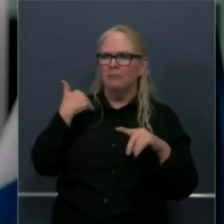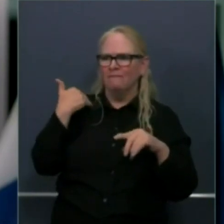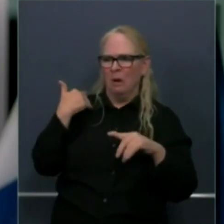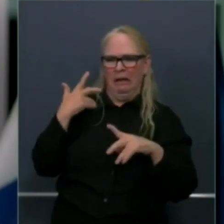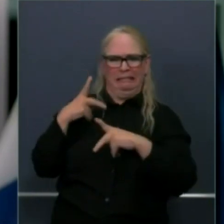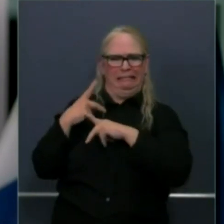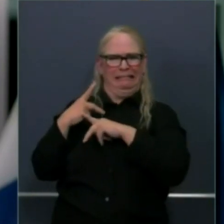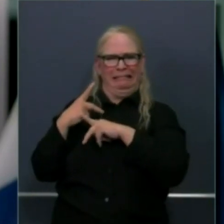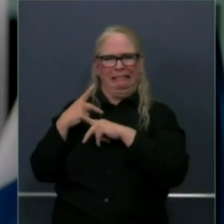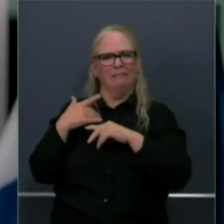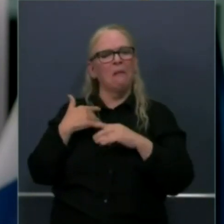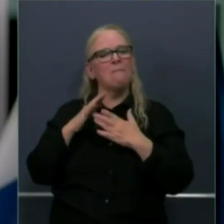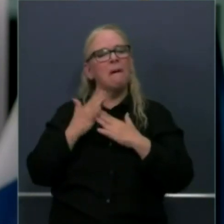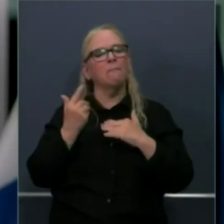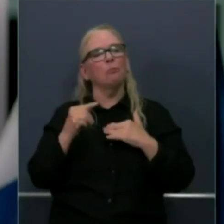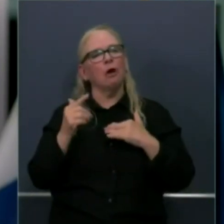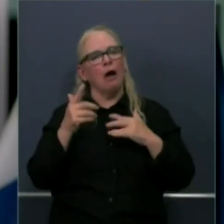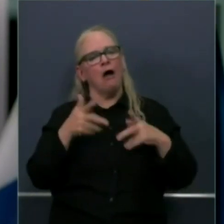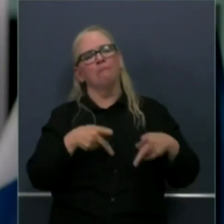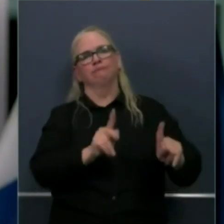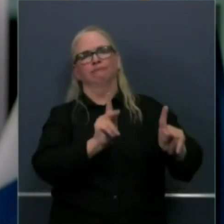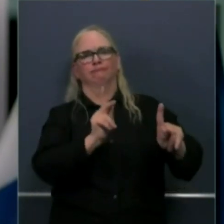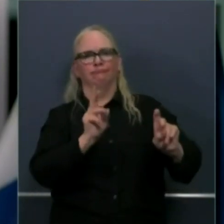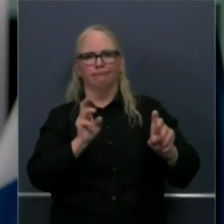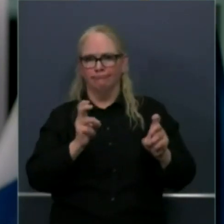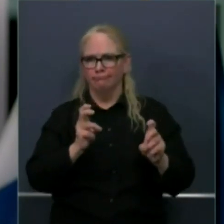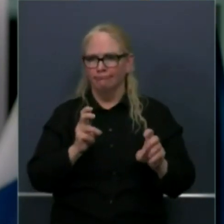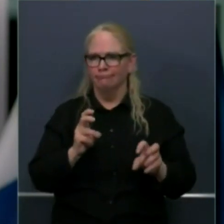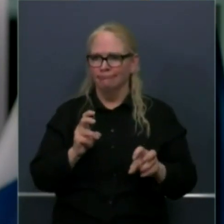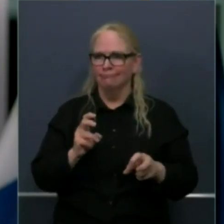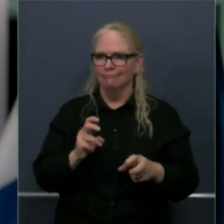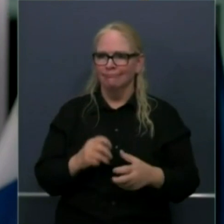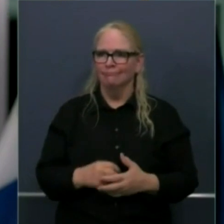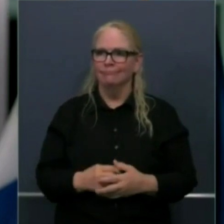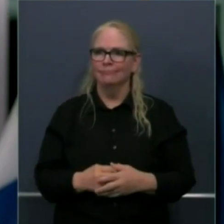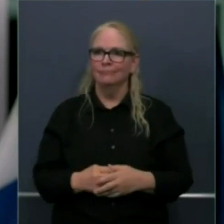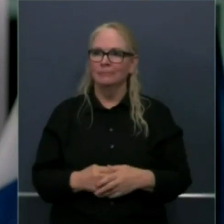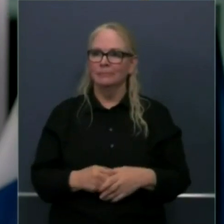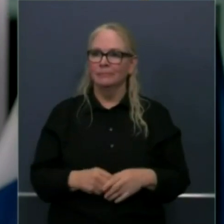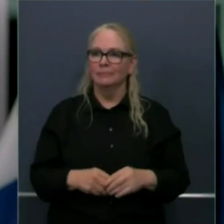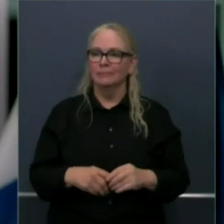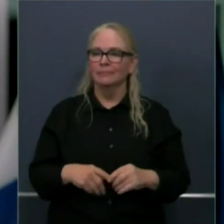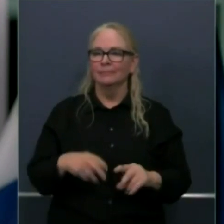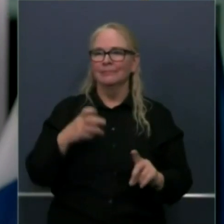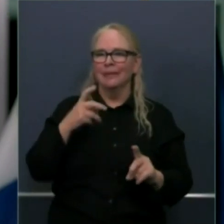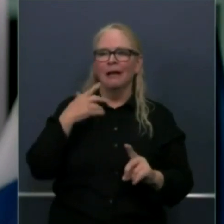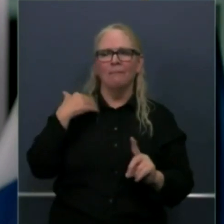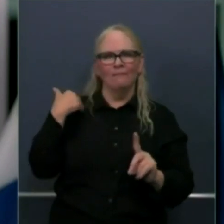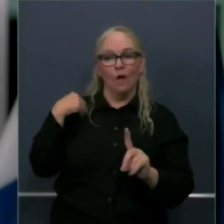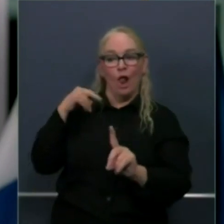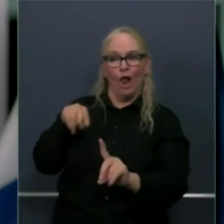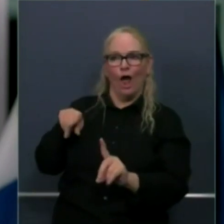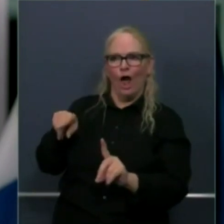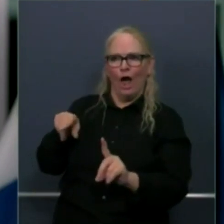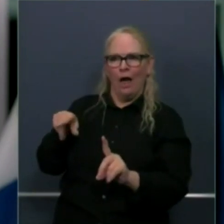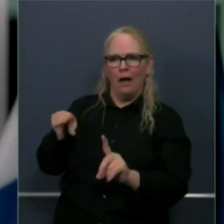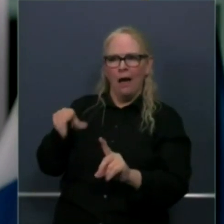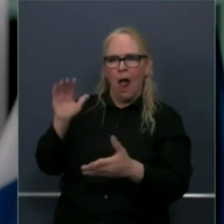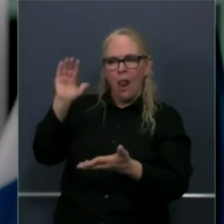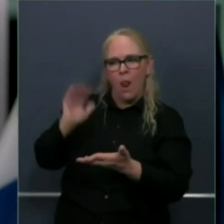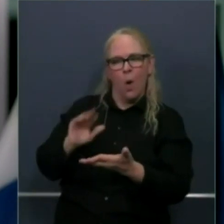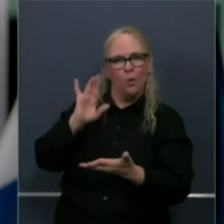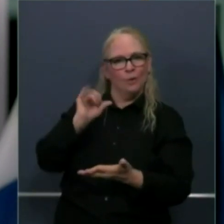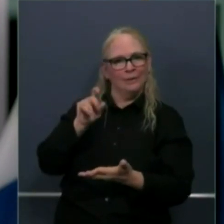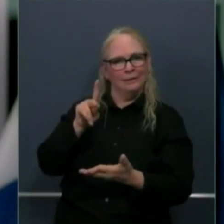lower risk framework. Not essential, not essential any longer. Lower risk. And so